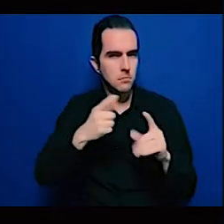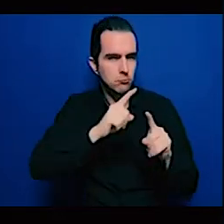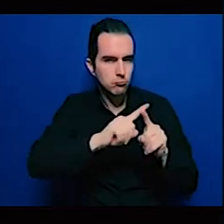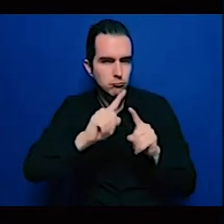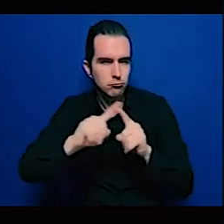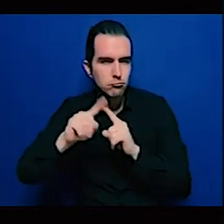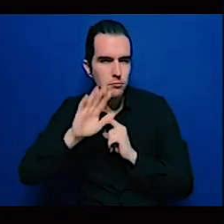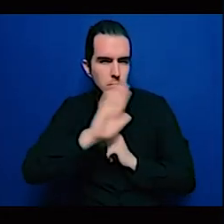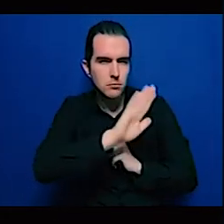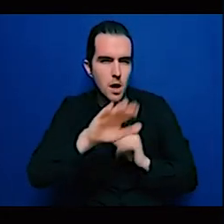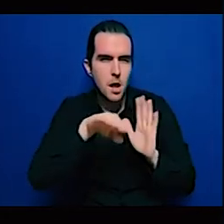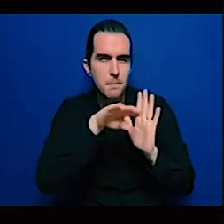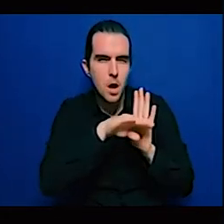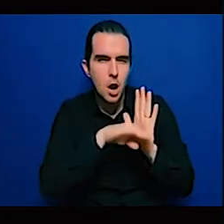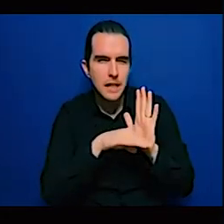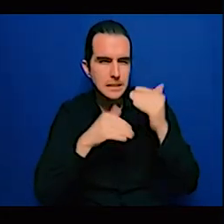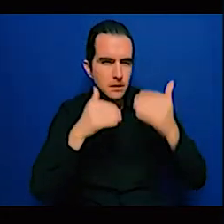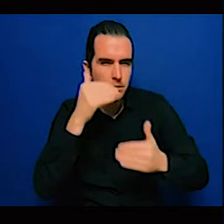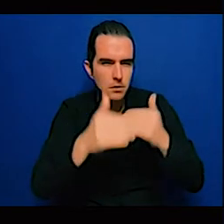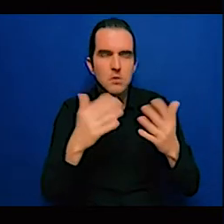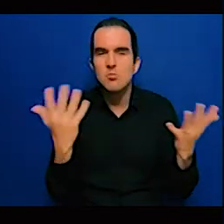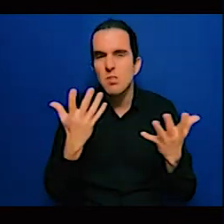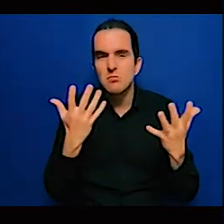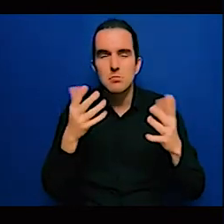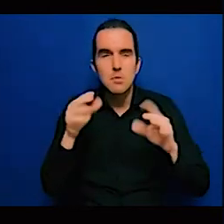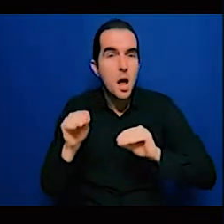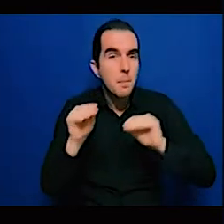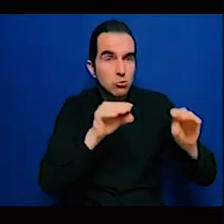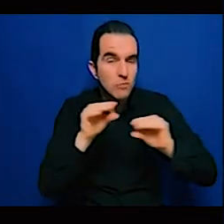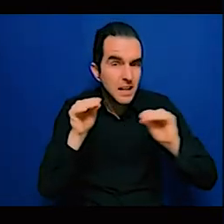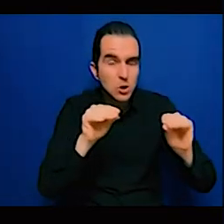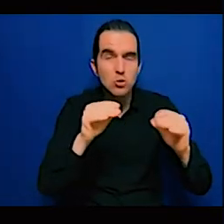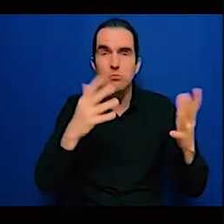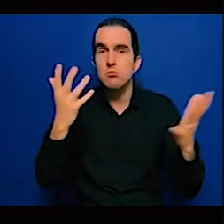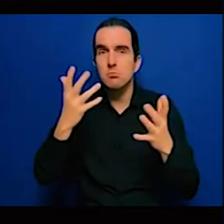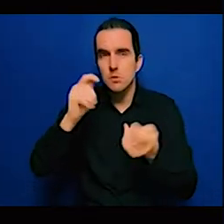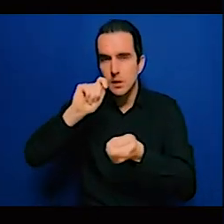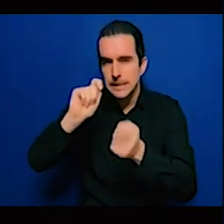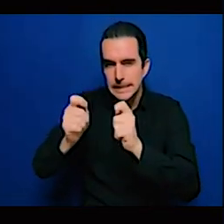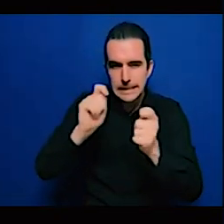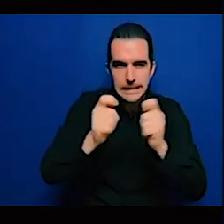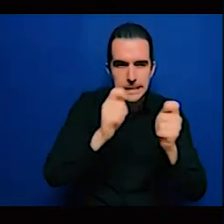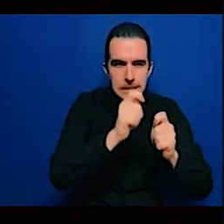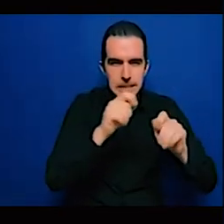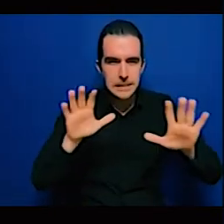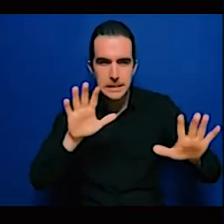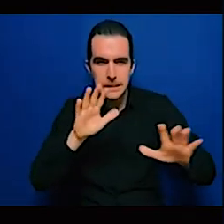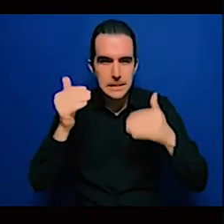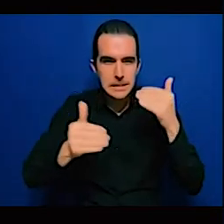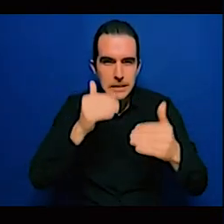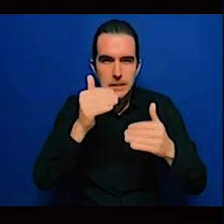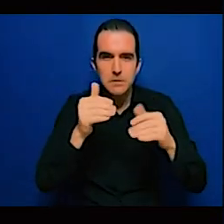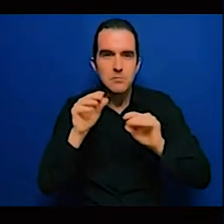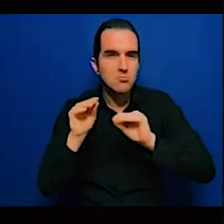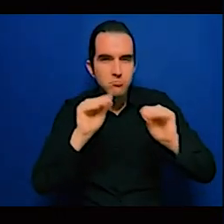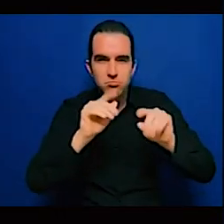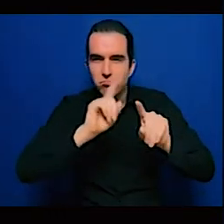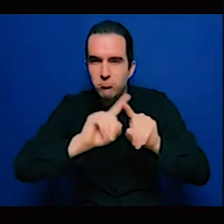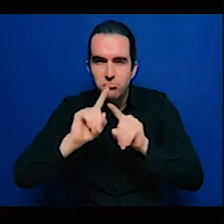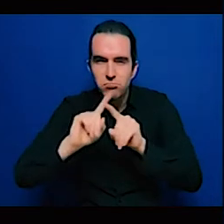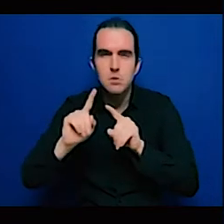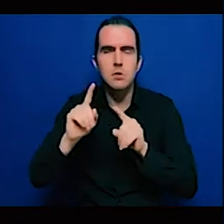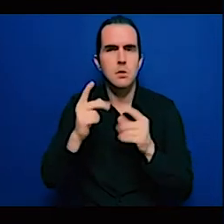we need to implement policy that will be beneficial for both mitigation and adaptation. The last message